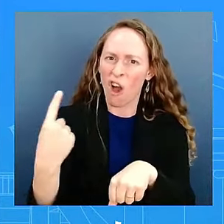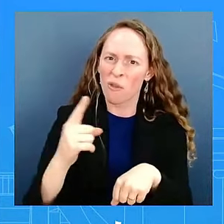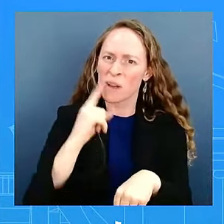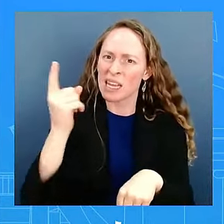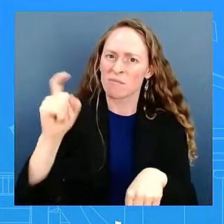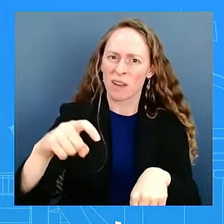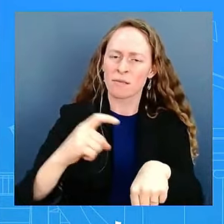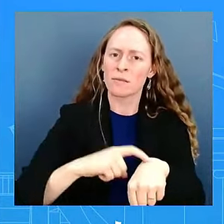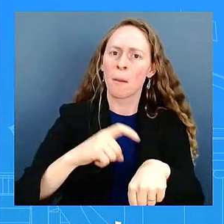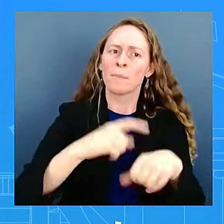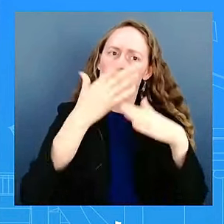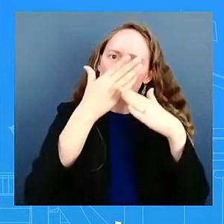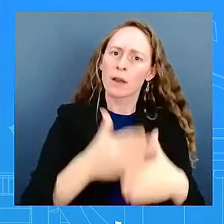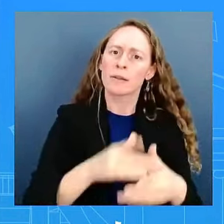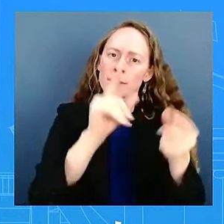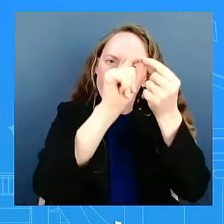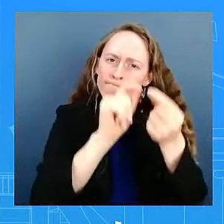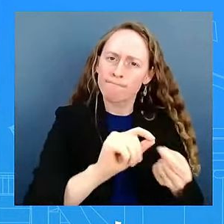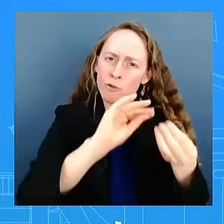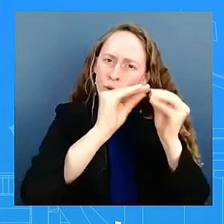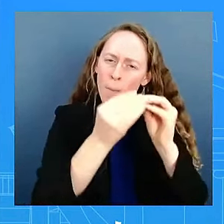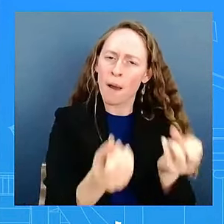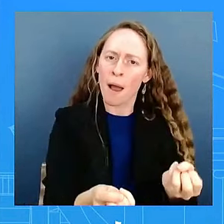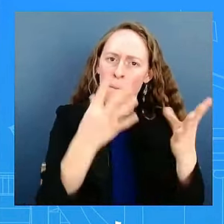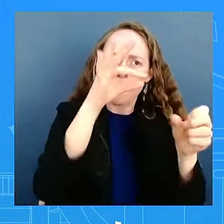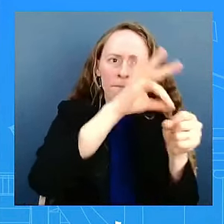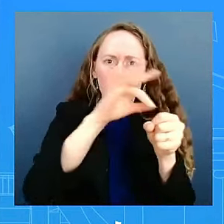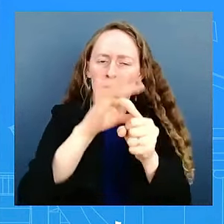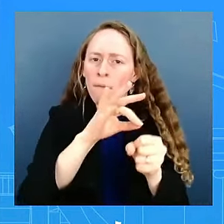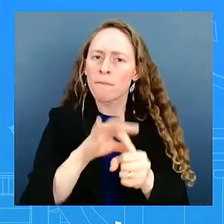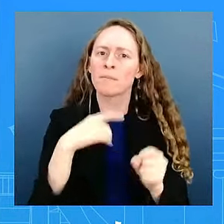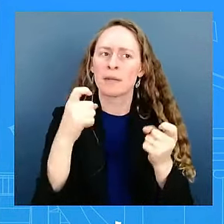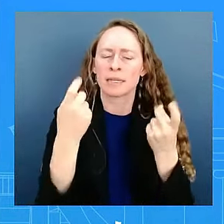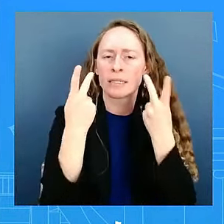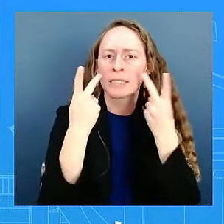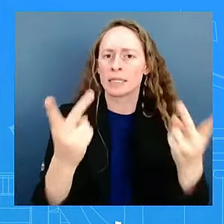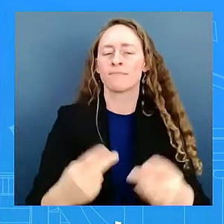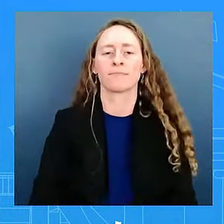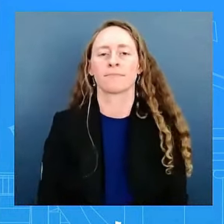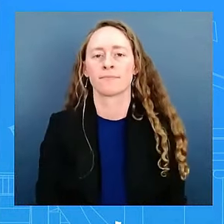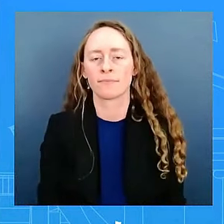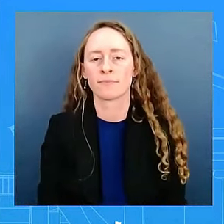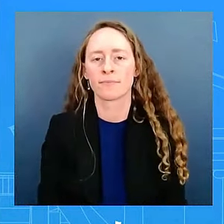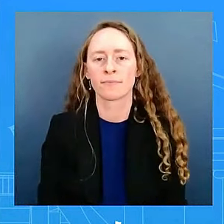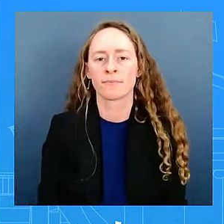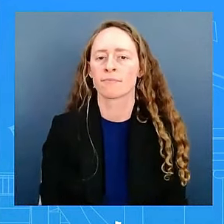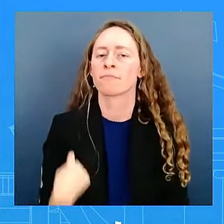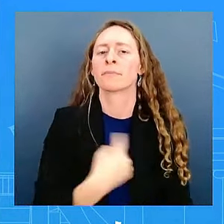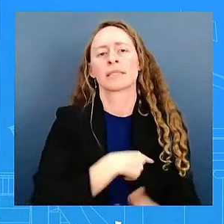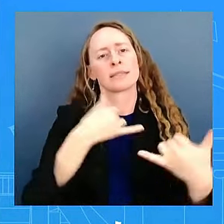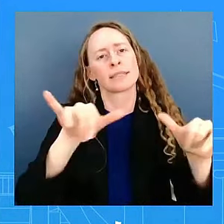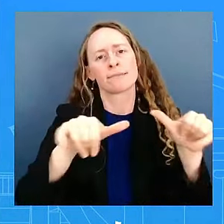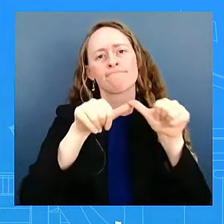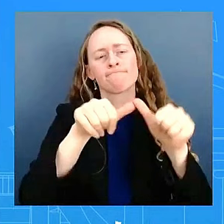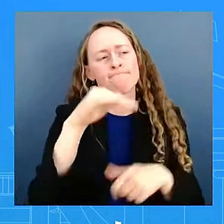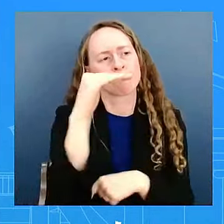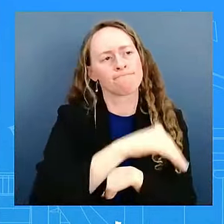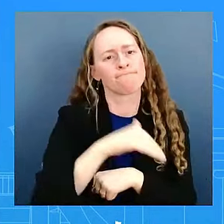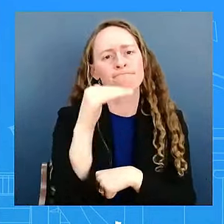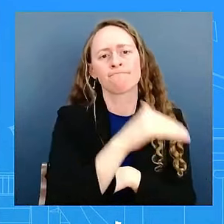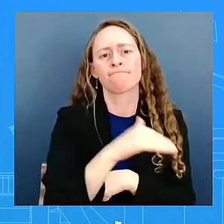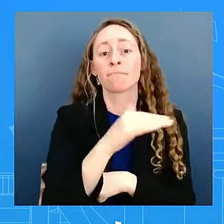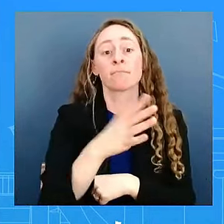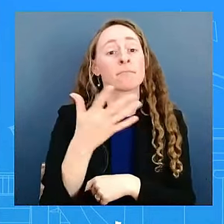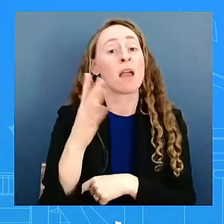see exactly what happened here. And we're going to continue to call for that. And as for consequences, I won't get ahead of policy decisions that haven't been made yet.